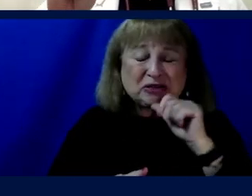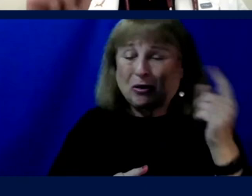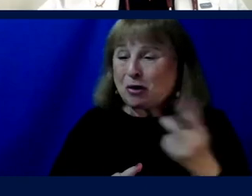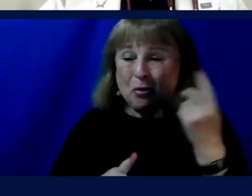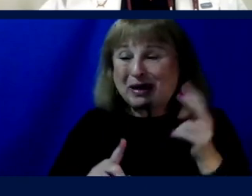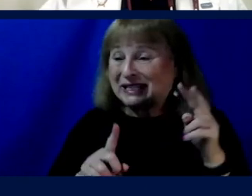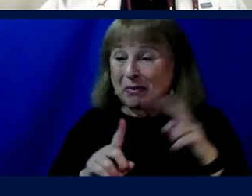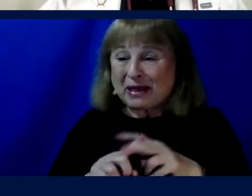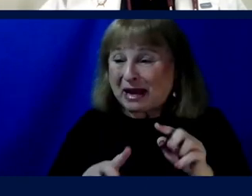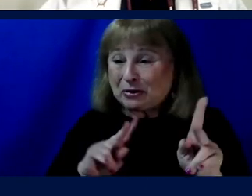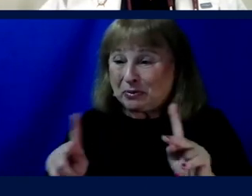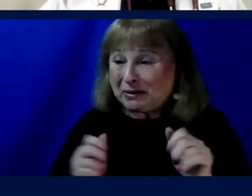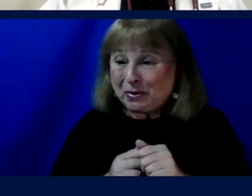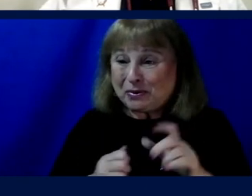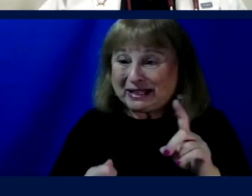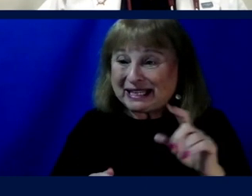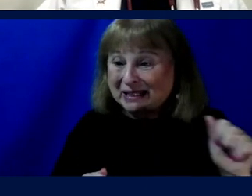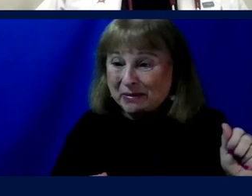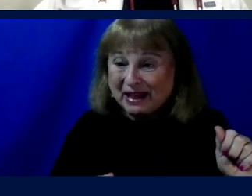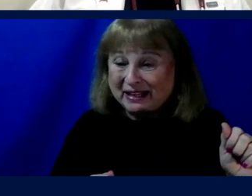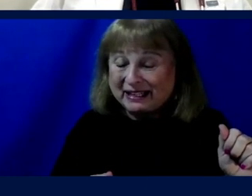to people with disabilities.